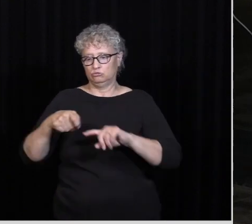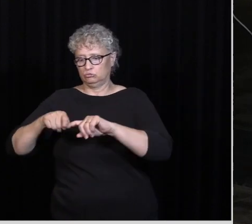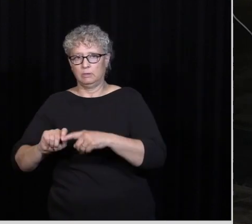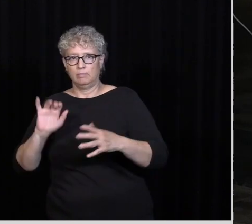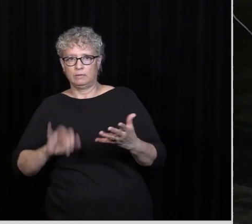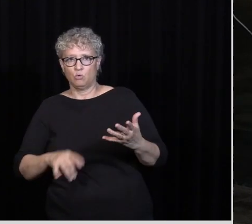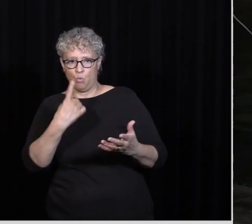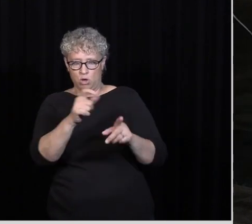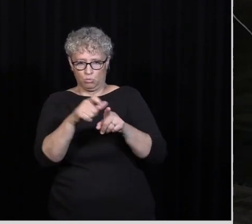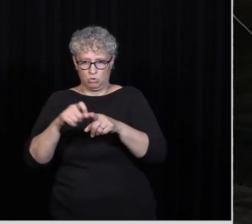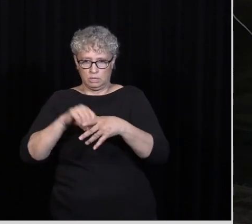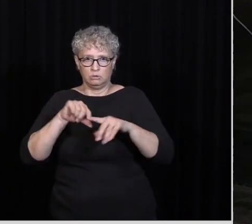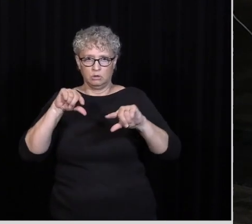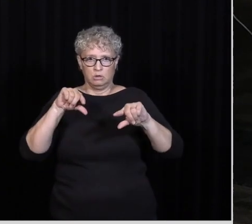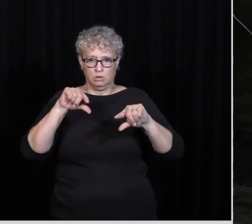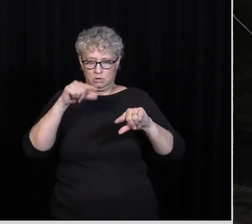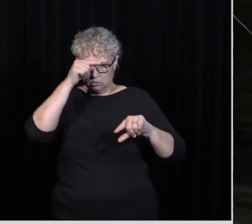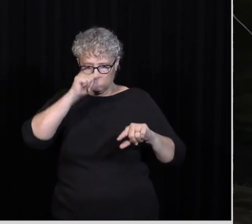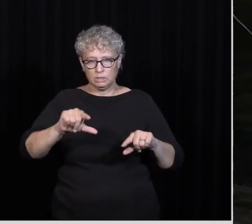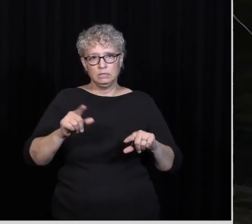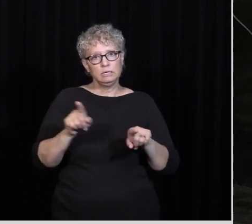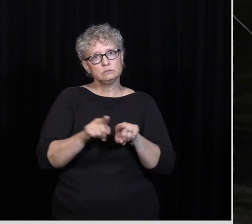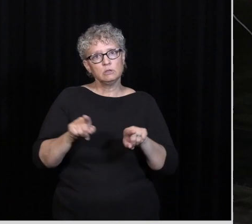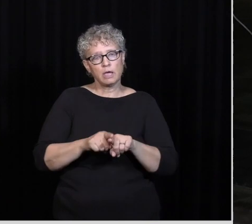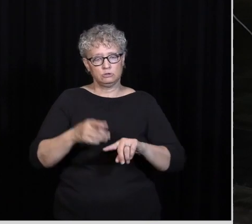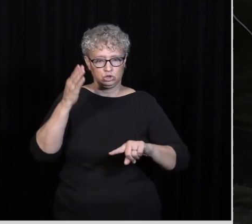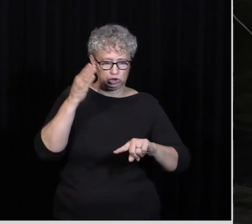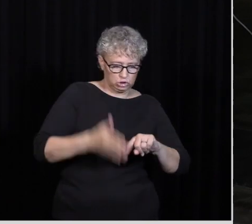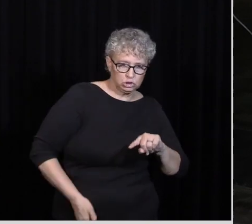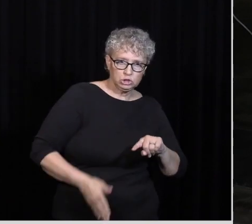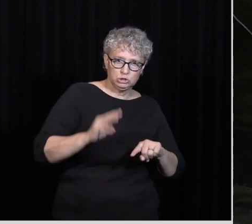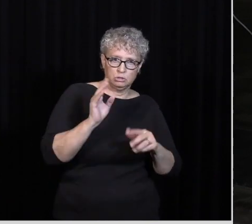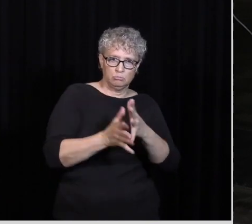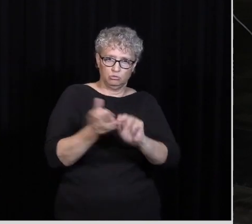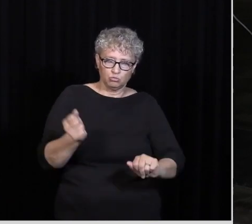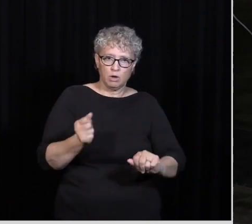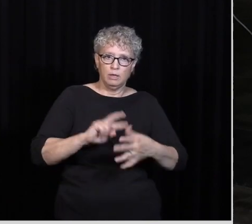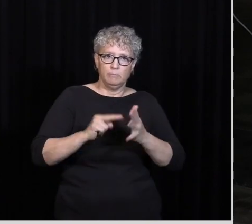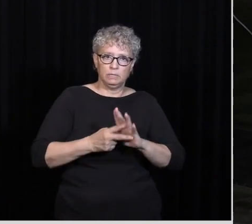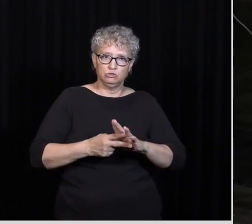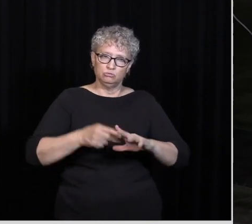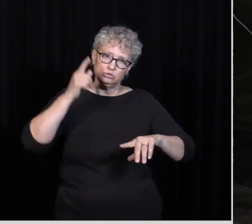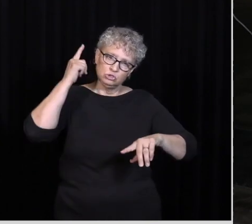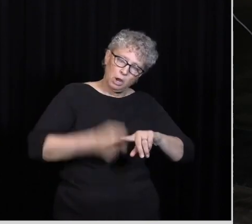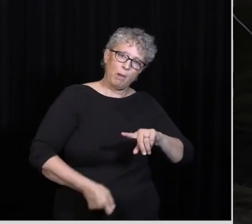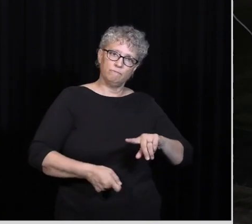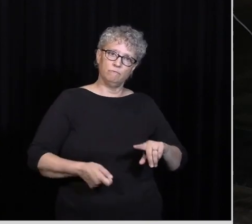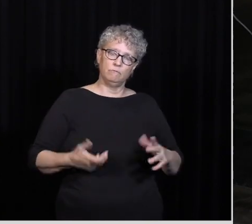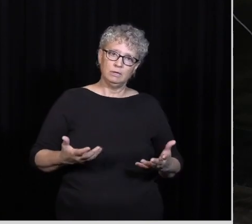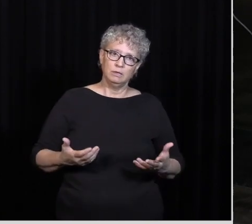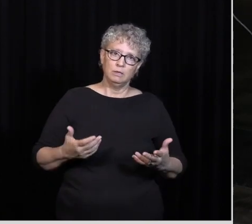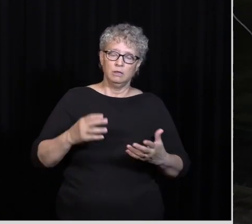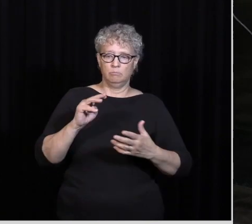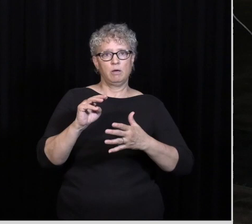mutilators of the flesh Means to chop something off Circumcision means to Cut around And so What Paul is doing here When he says The